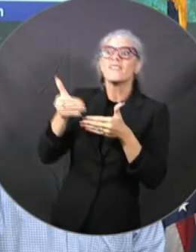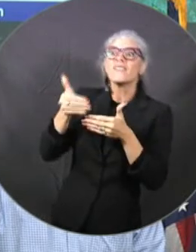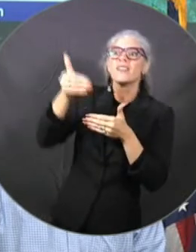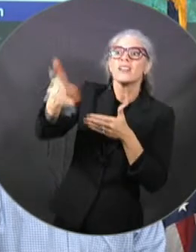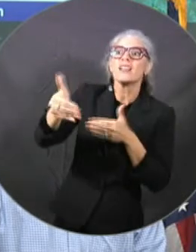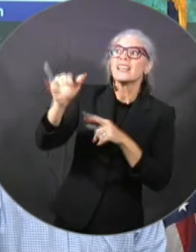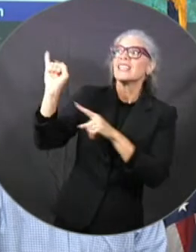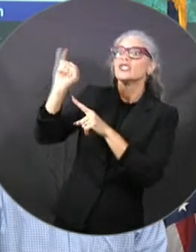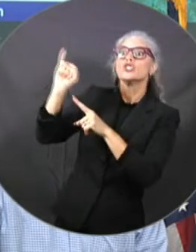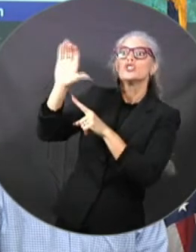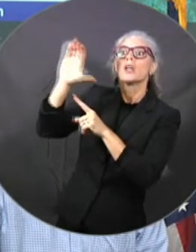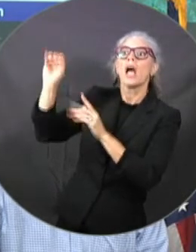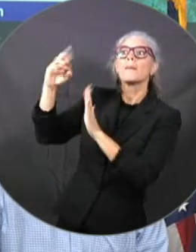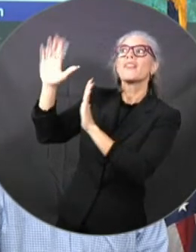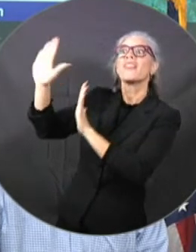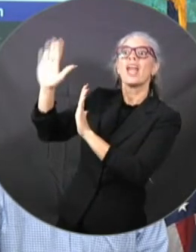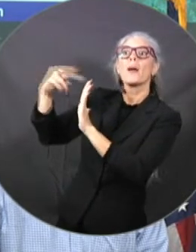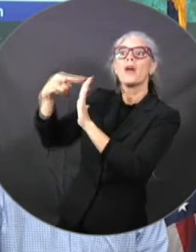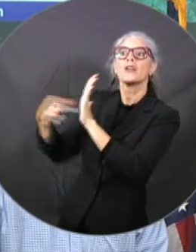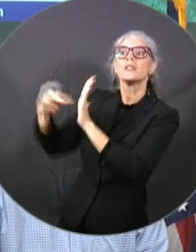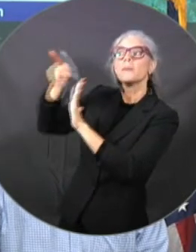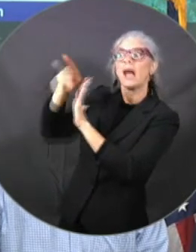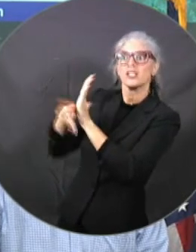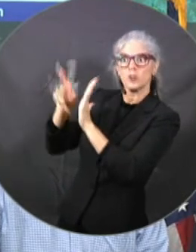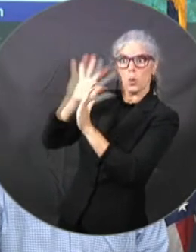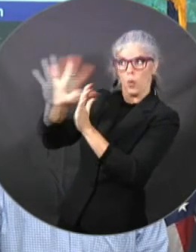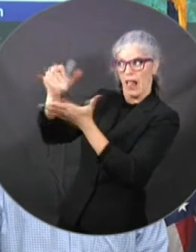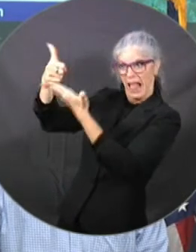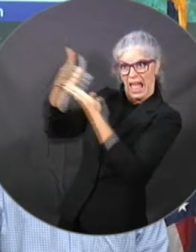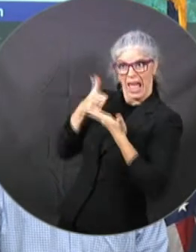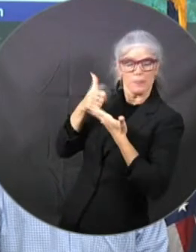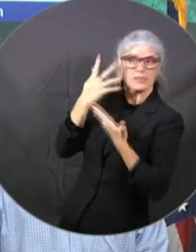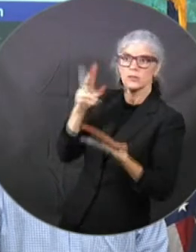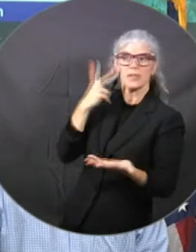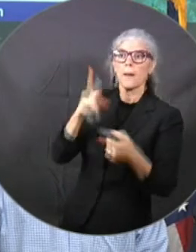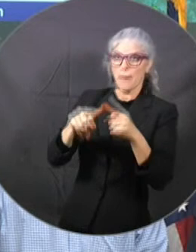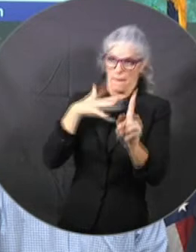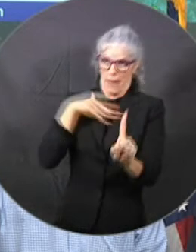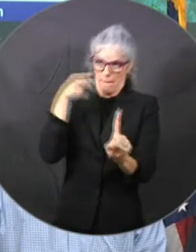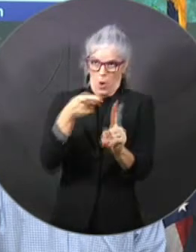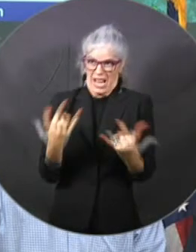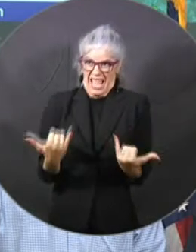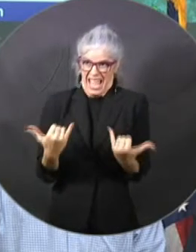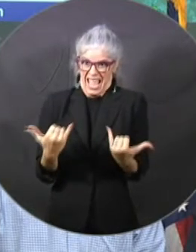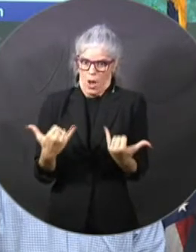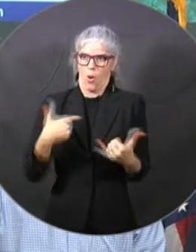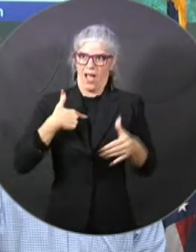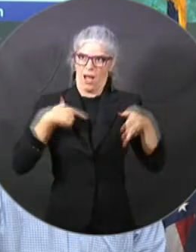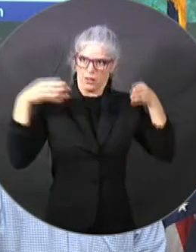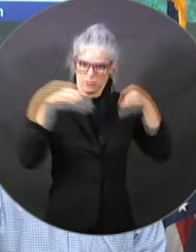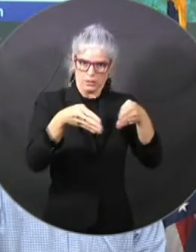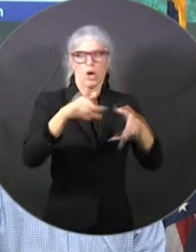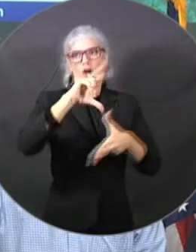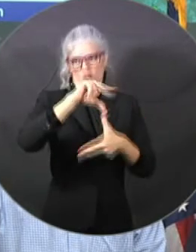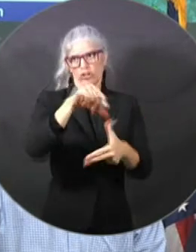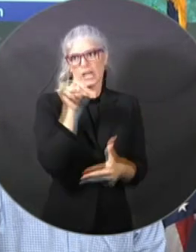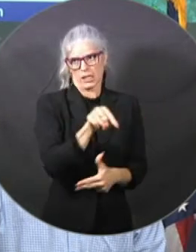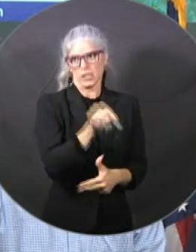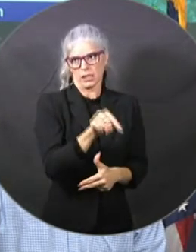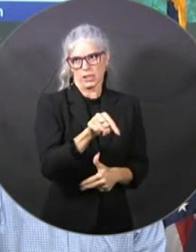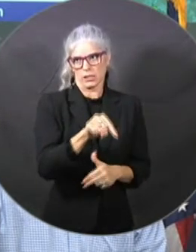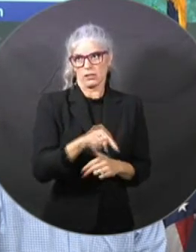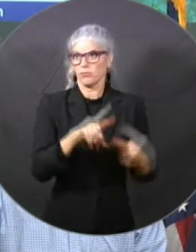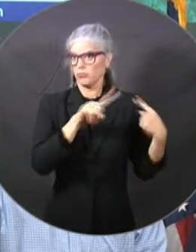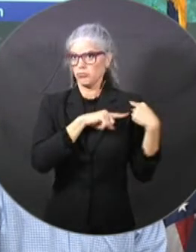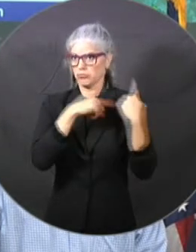think we've got to get through this. We're going to have a lot of people that are going to need to help get back on their feet. I'm proud of how we've been able to handle these where